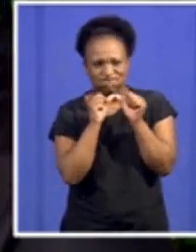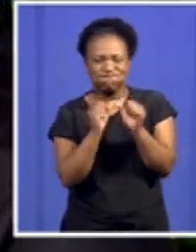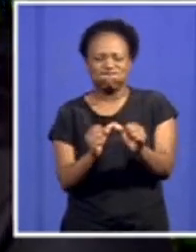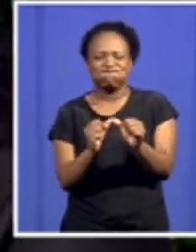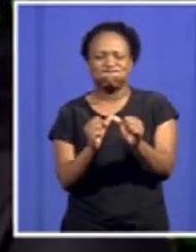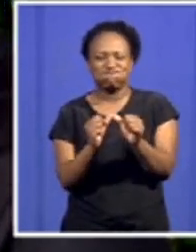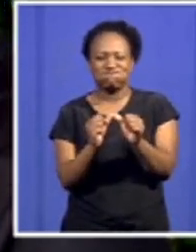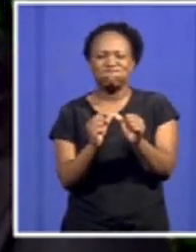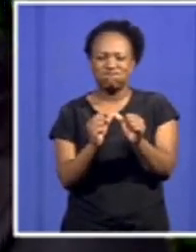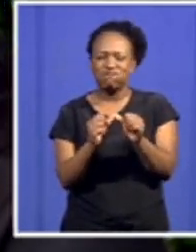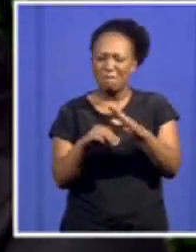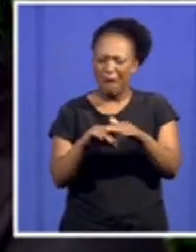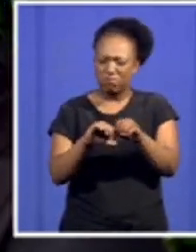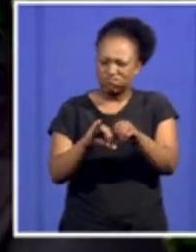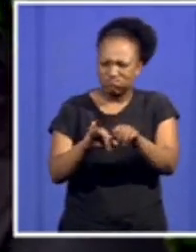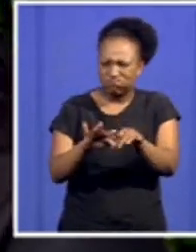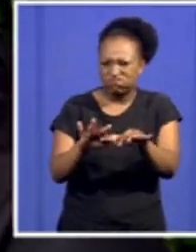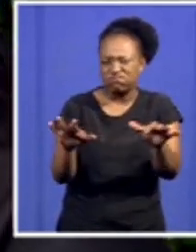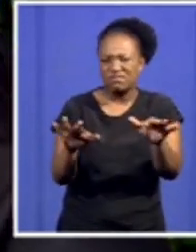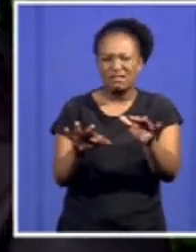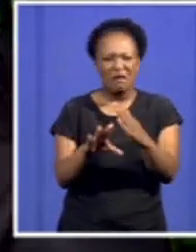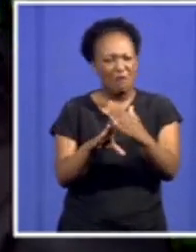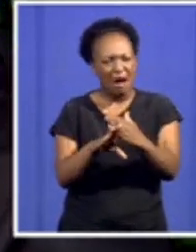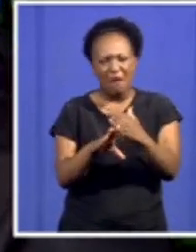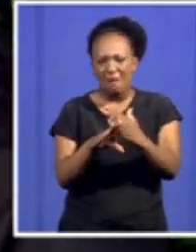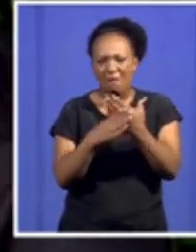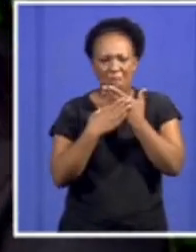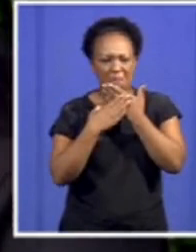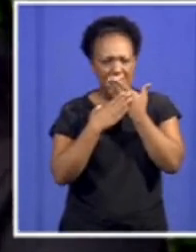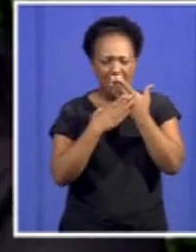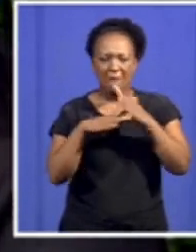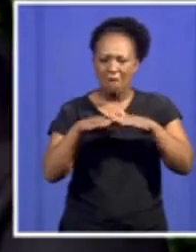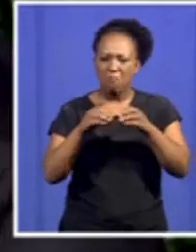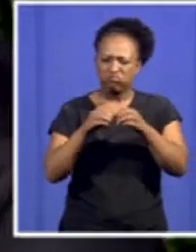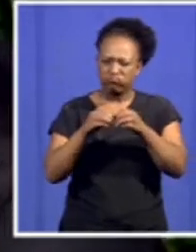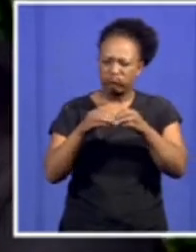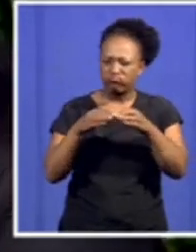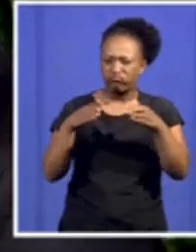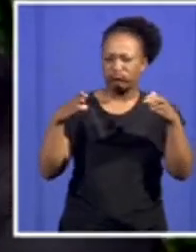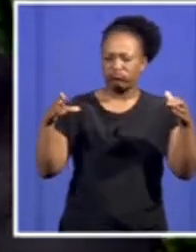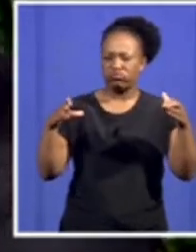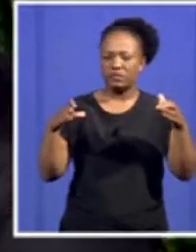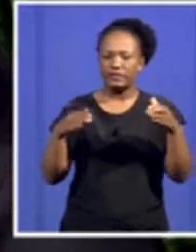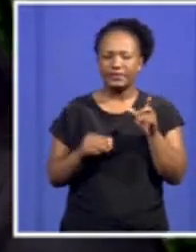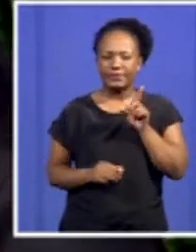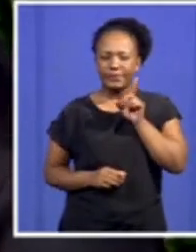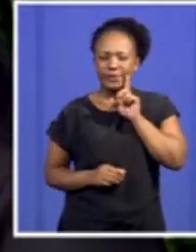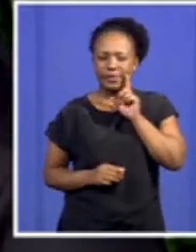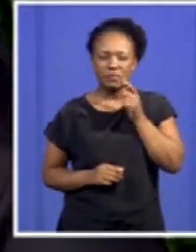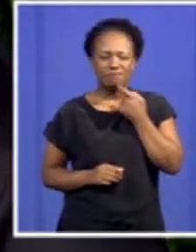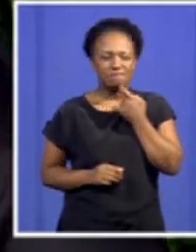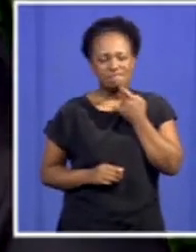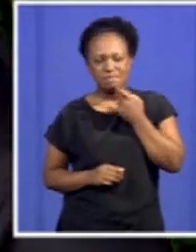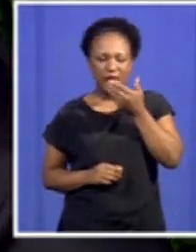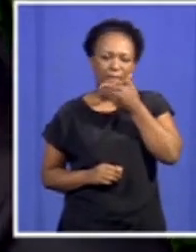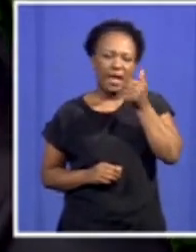processes. What is the reviewing that and checking as to how best could our province first do with